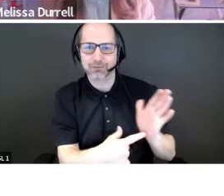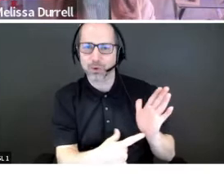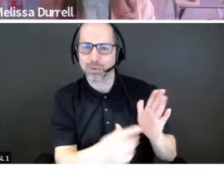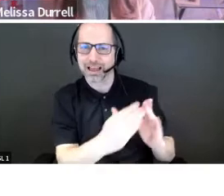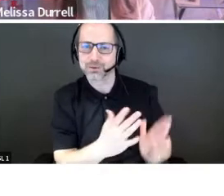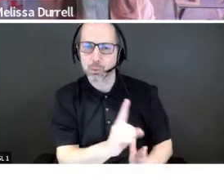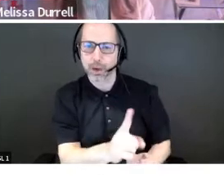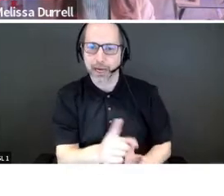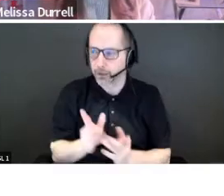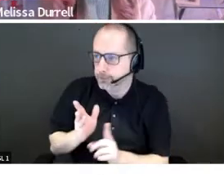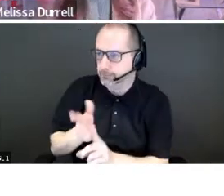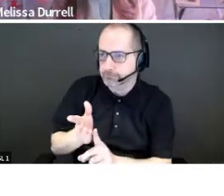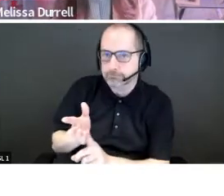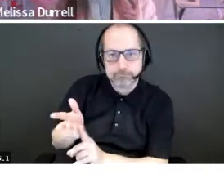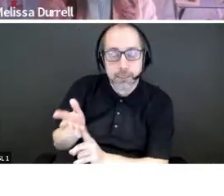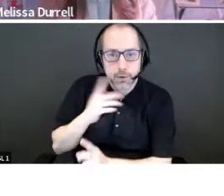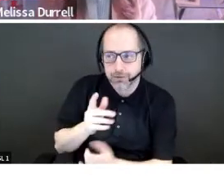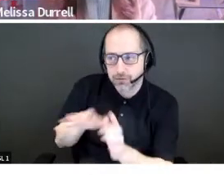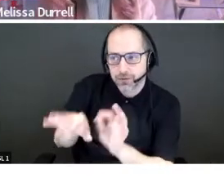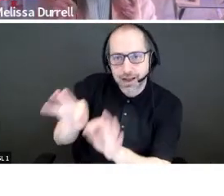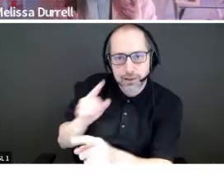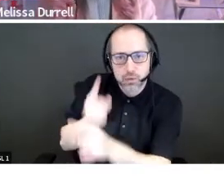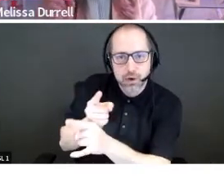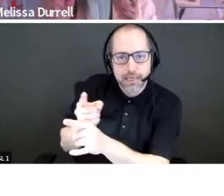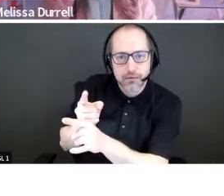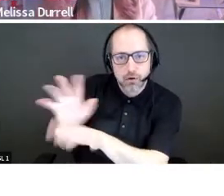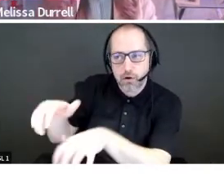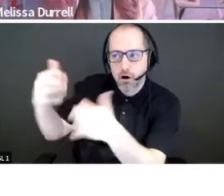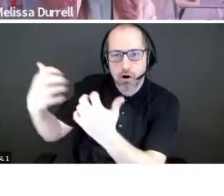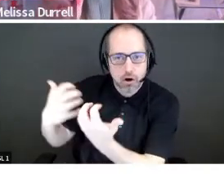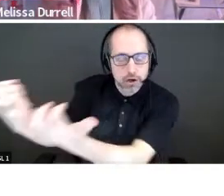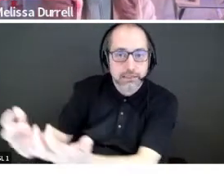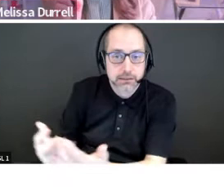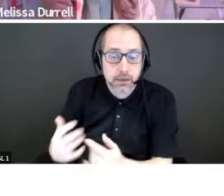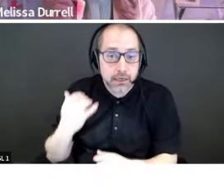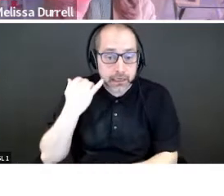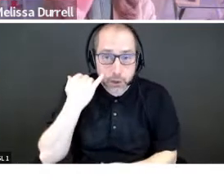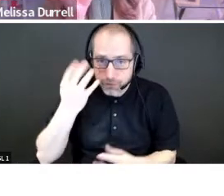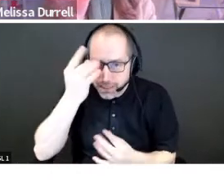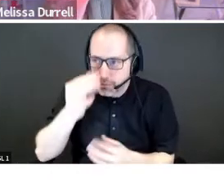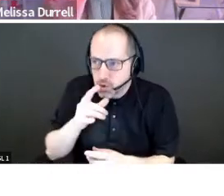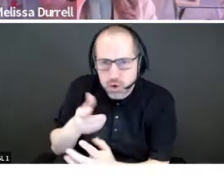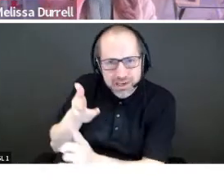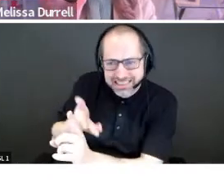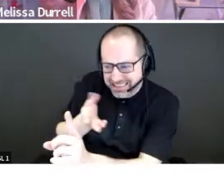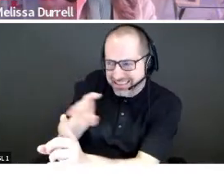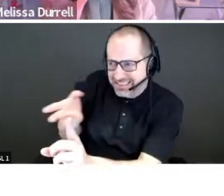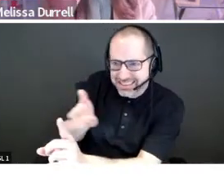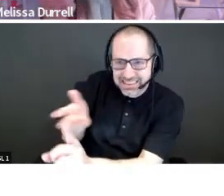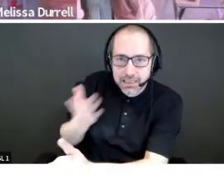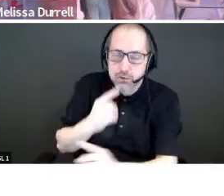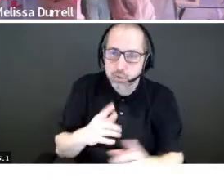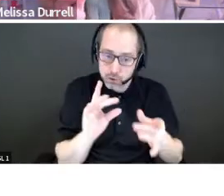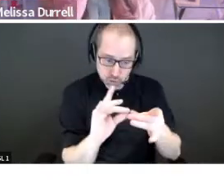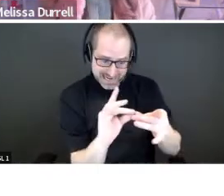out. But if you're pitching to the right audience, you really need to think about who they are, because we, when we write our pitch, we want to actually put in some